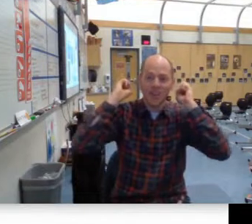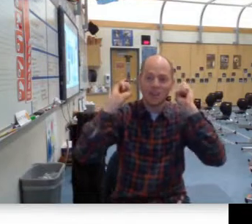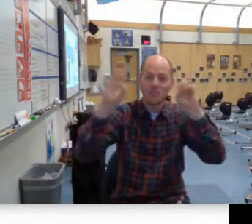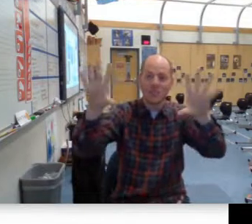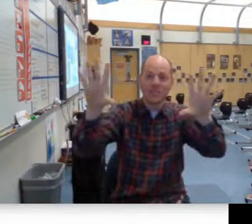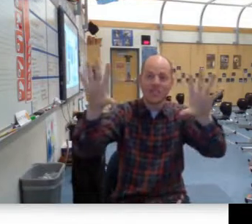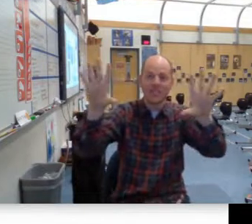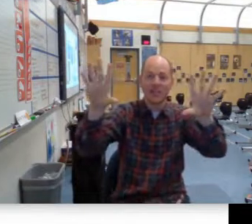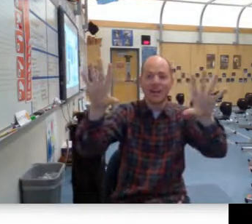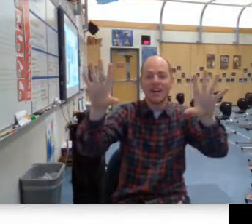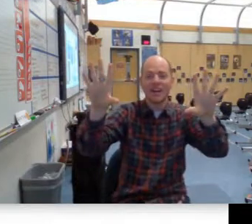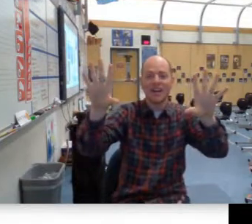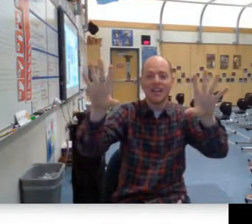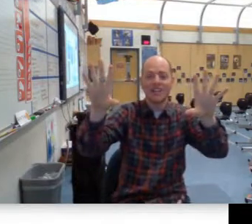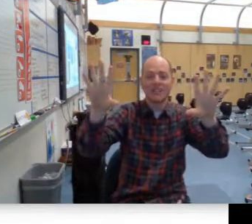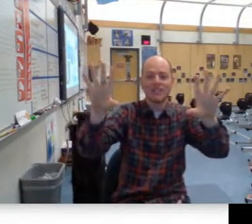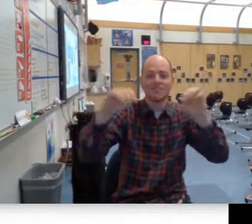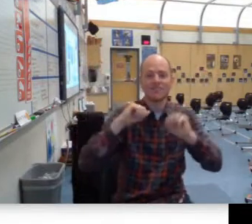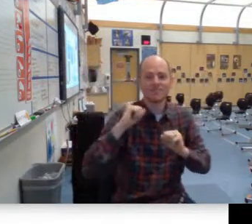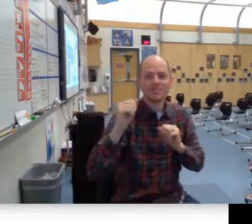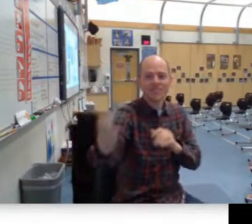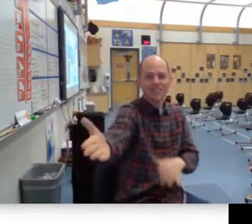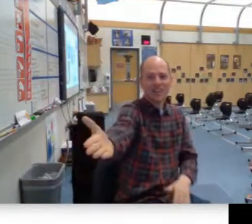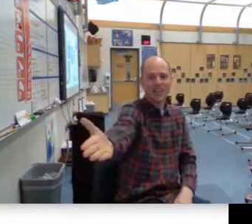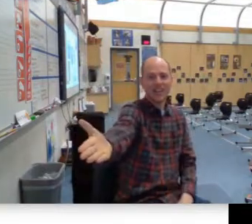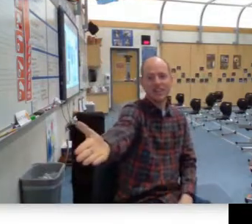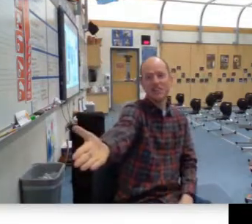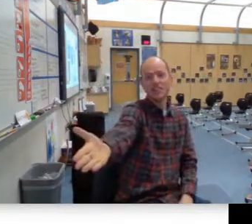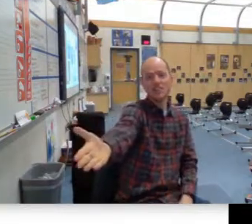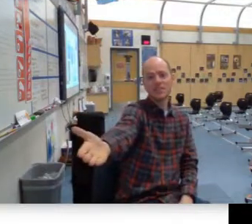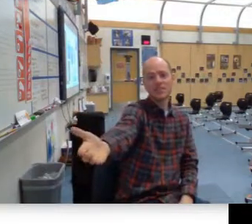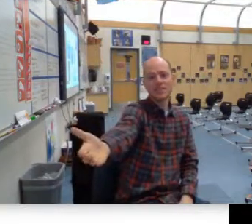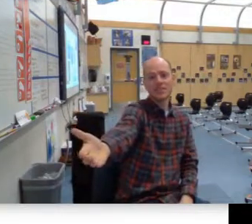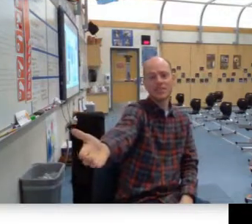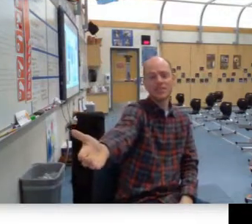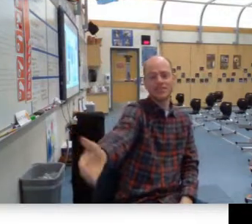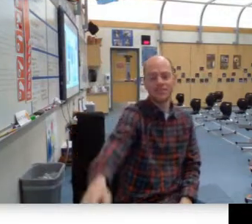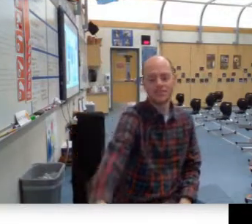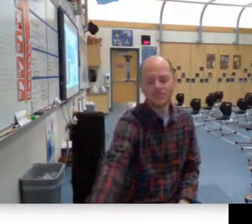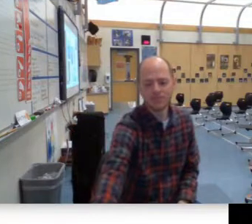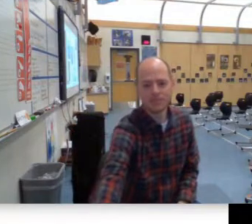I'll be the light to guide you.